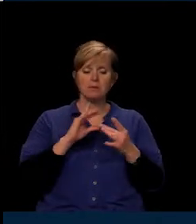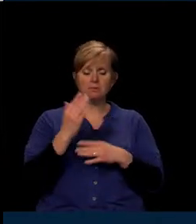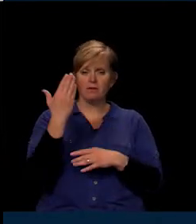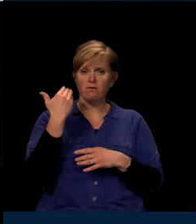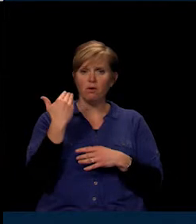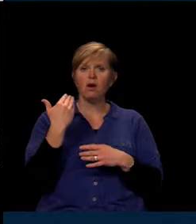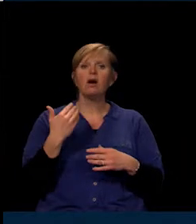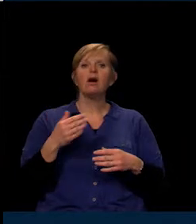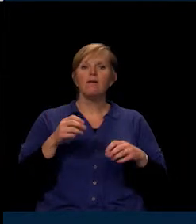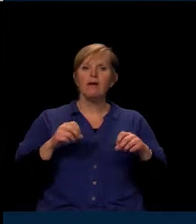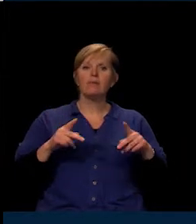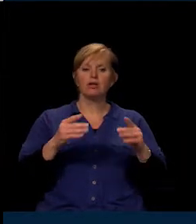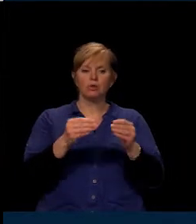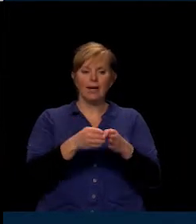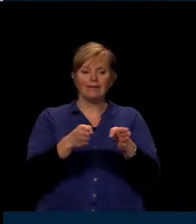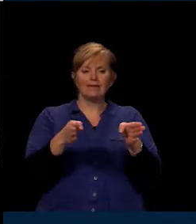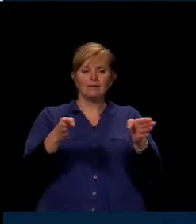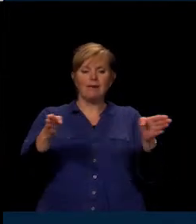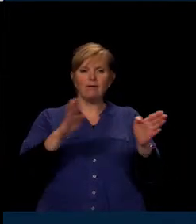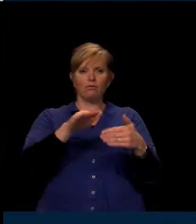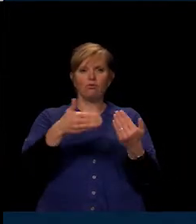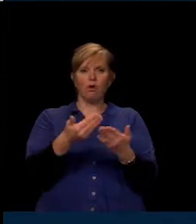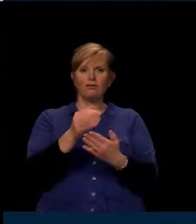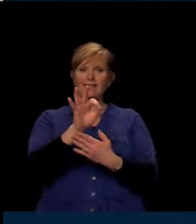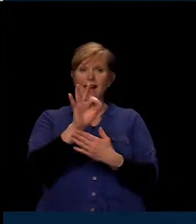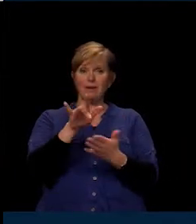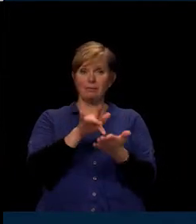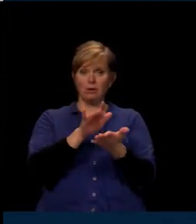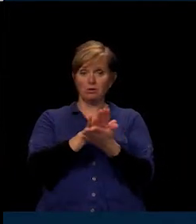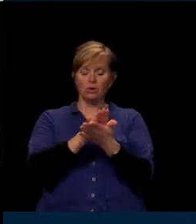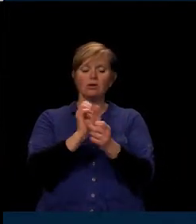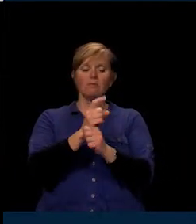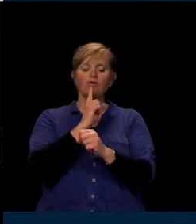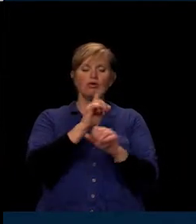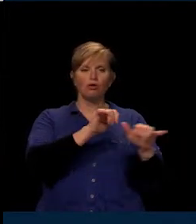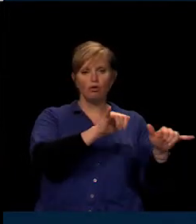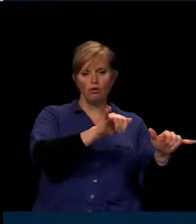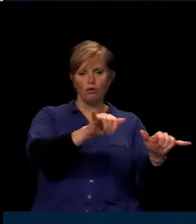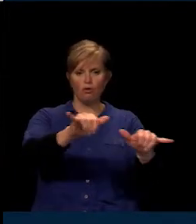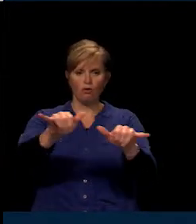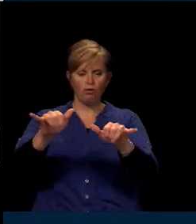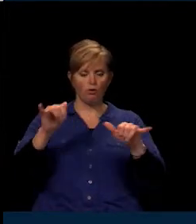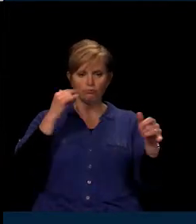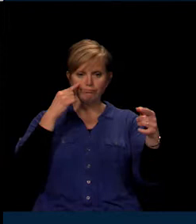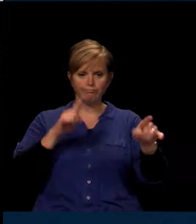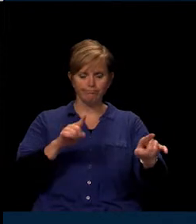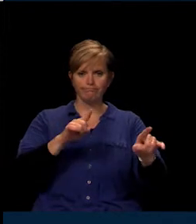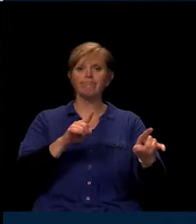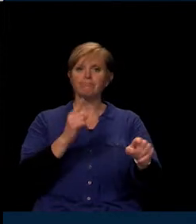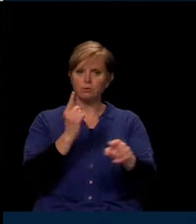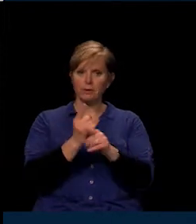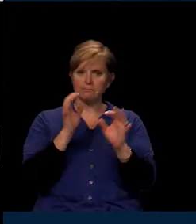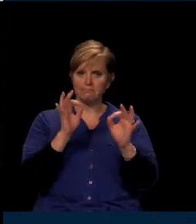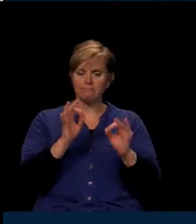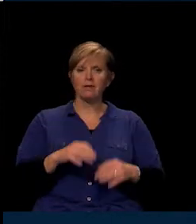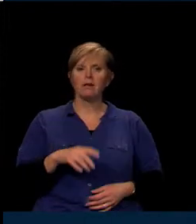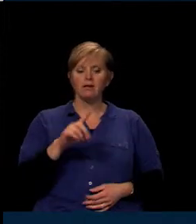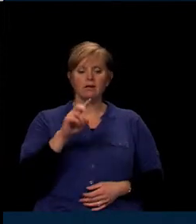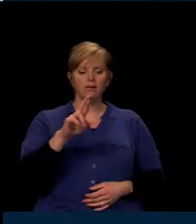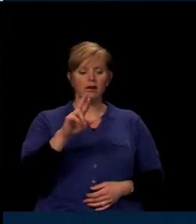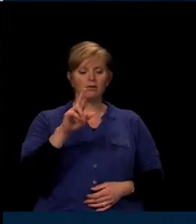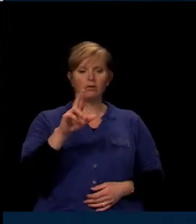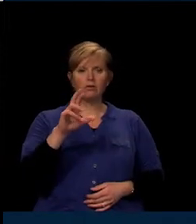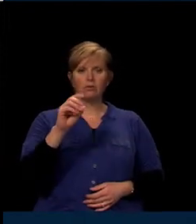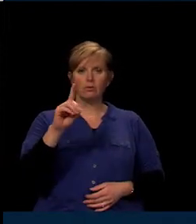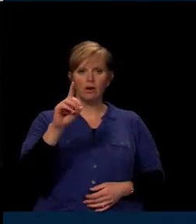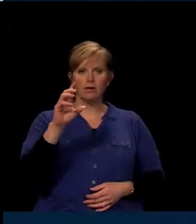involvement this semester to all nine middle schools to ensure consensus and to be sure we get it right. Dr. Rod Smith, principal